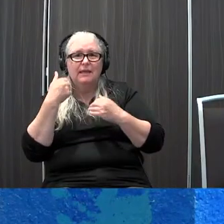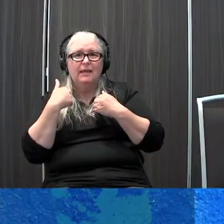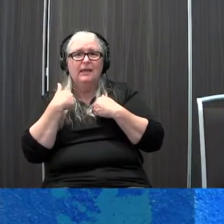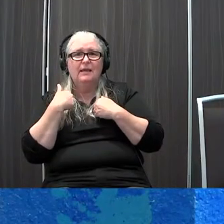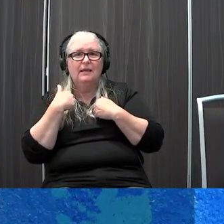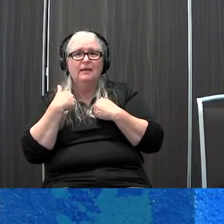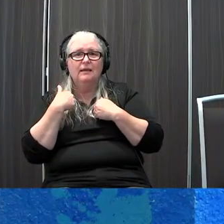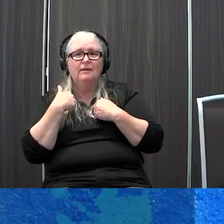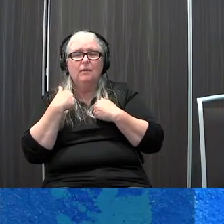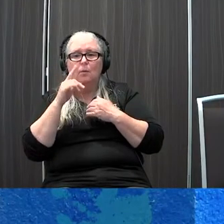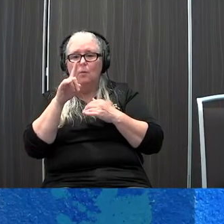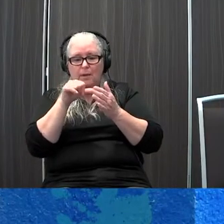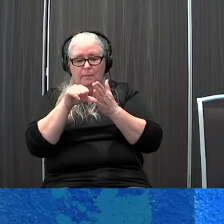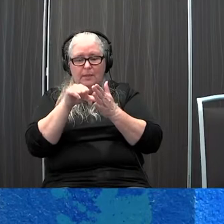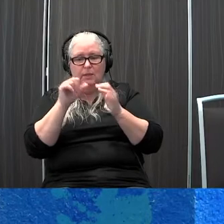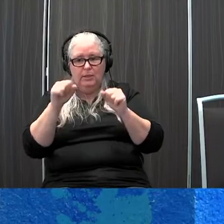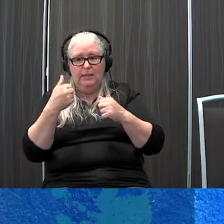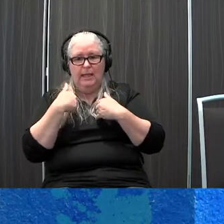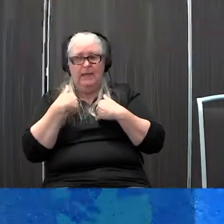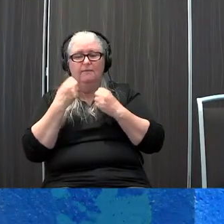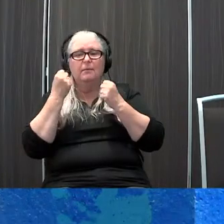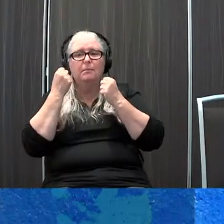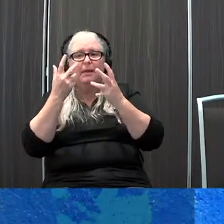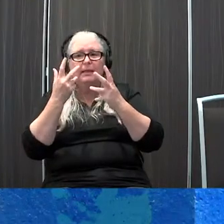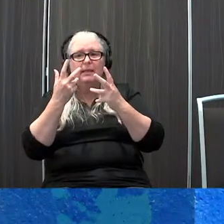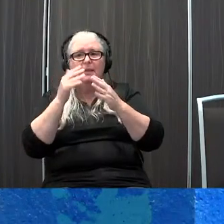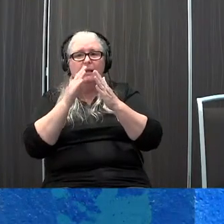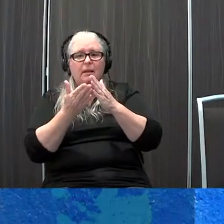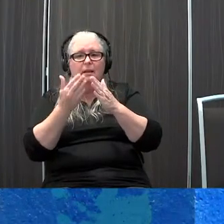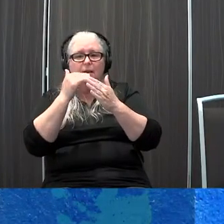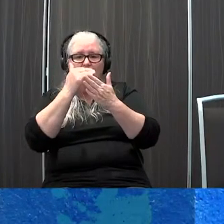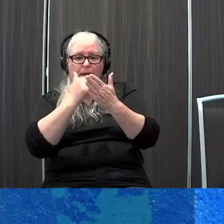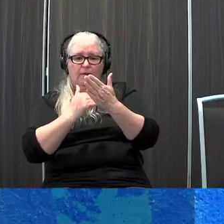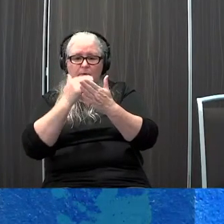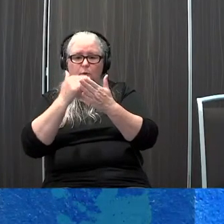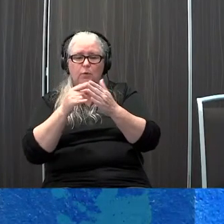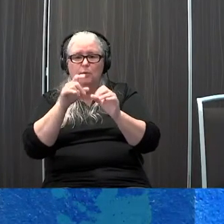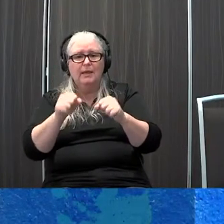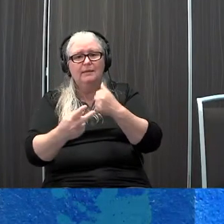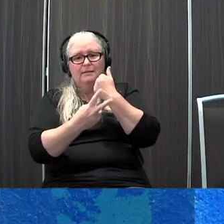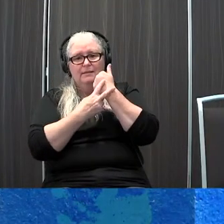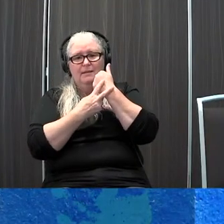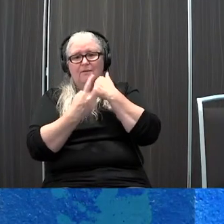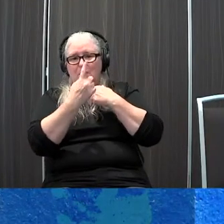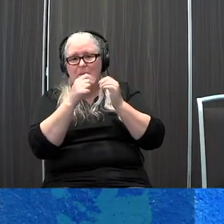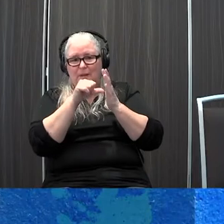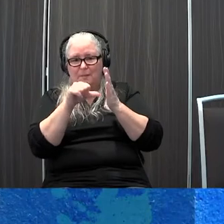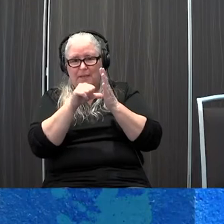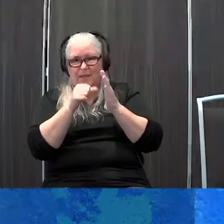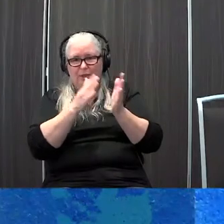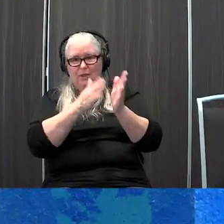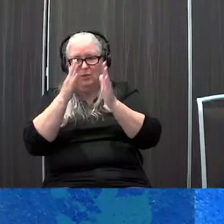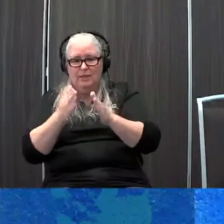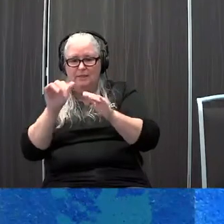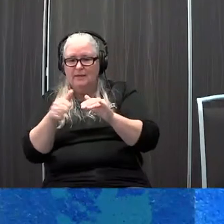some of those will have a multiple level feature where you can save one page and then switch levels and it has another